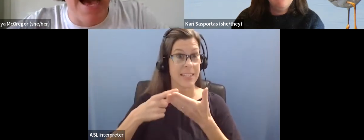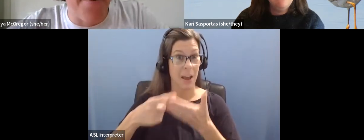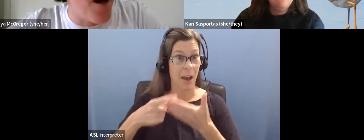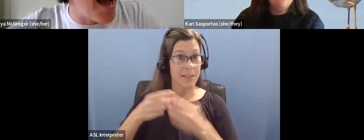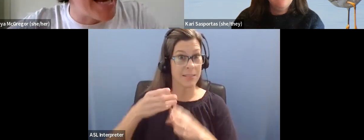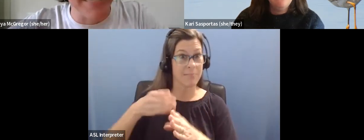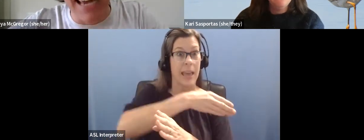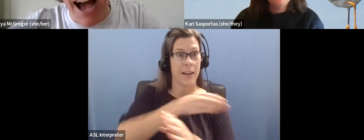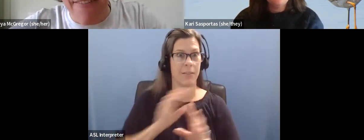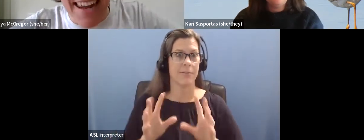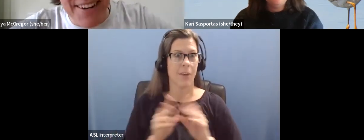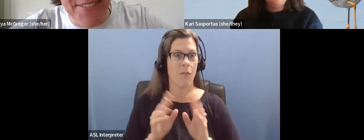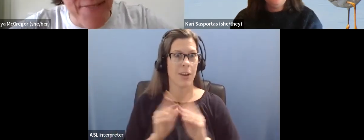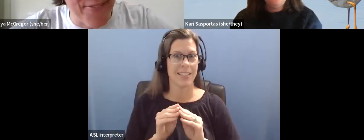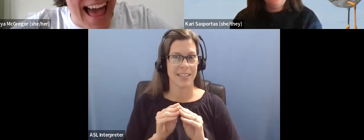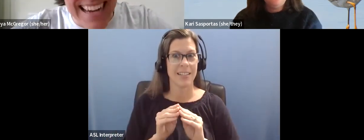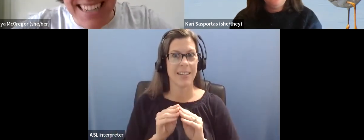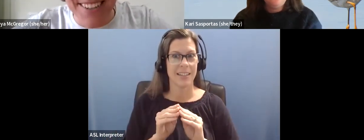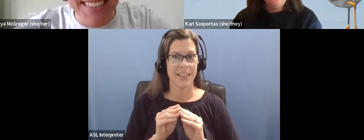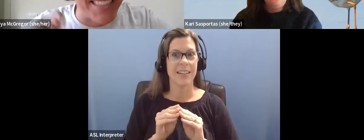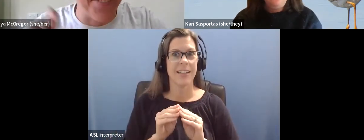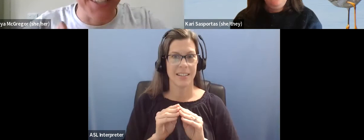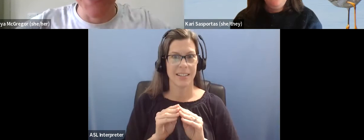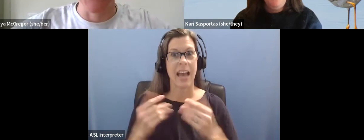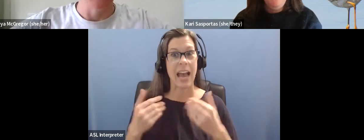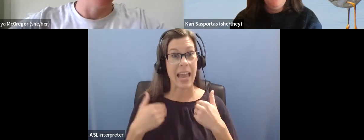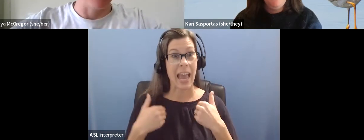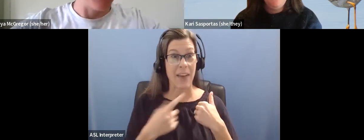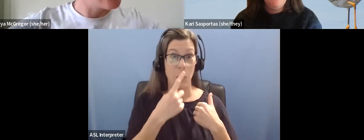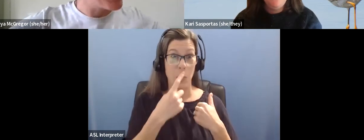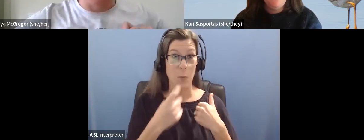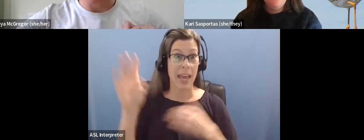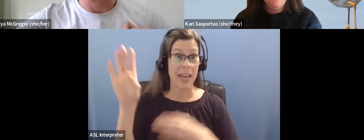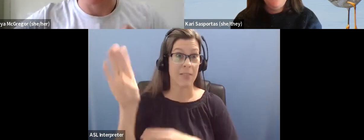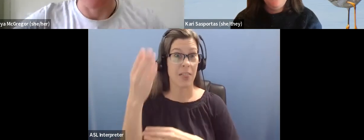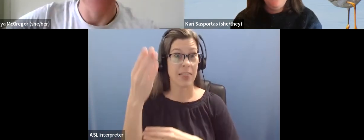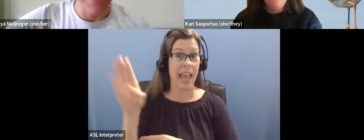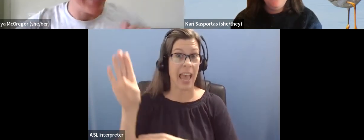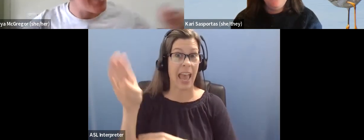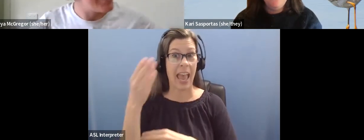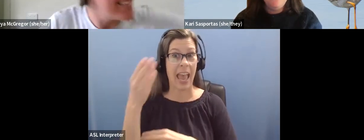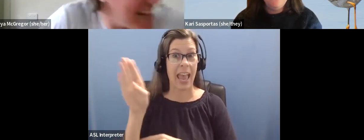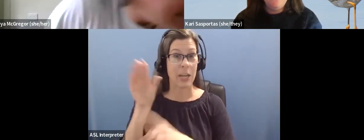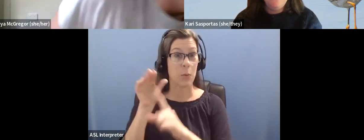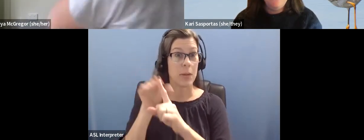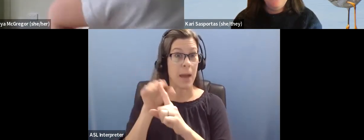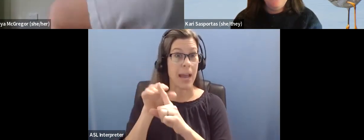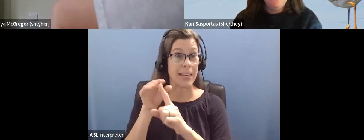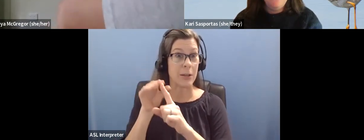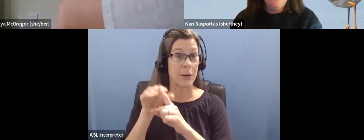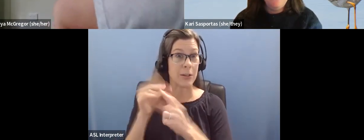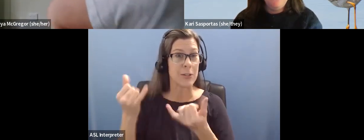And, um, I actually, I've had a little red flag to use as a visual reminder, but I don't have my red flag today. Instead,